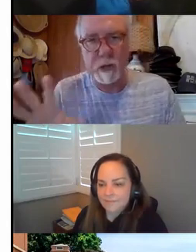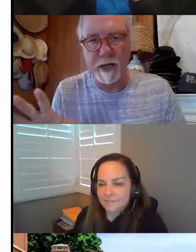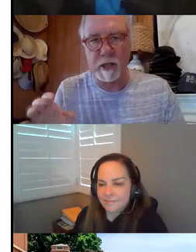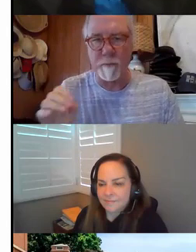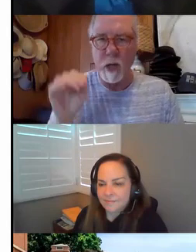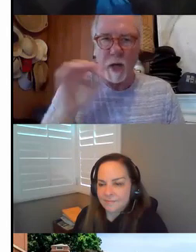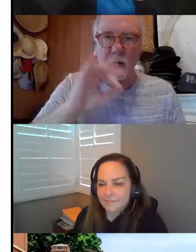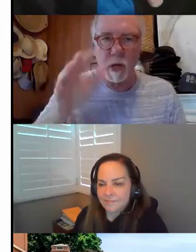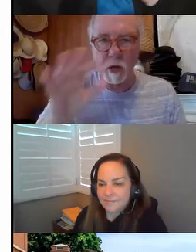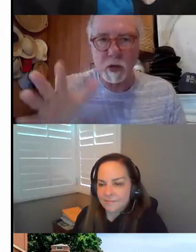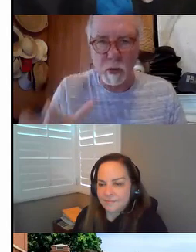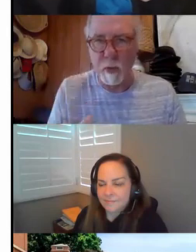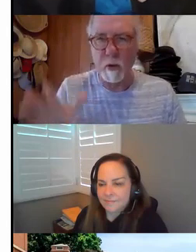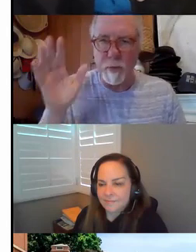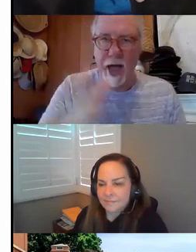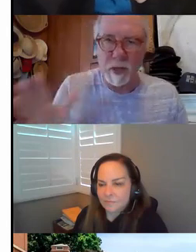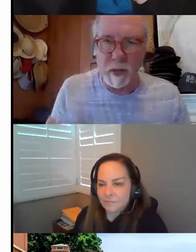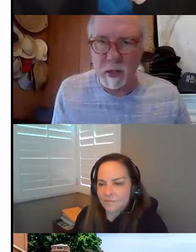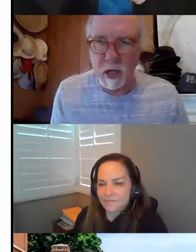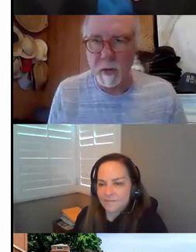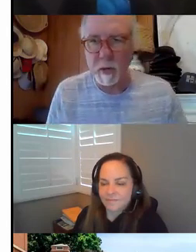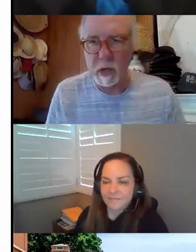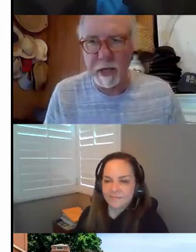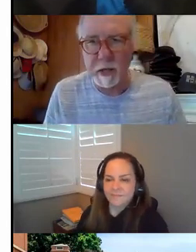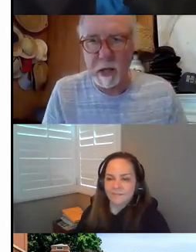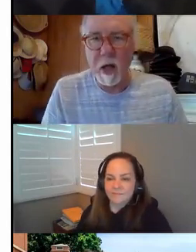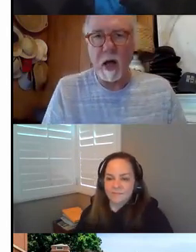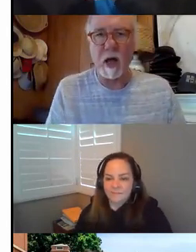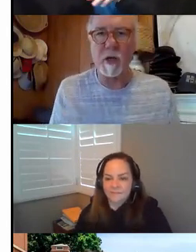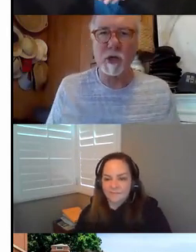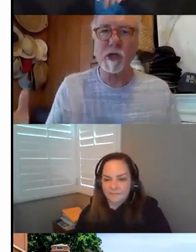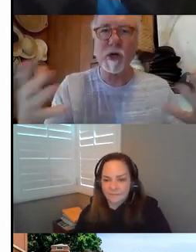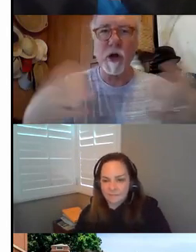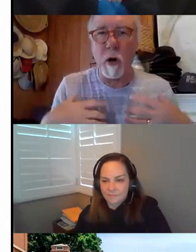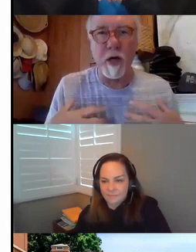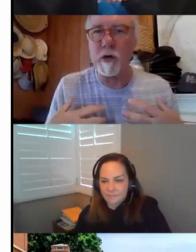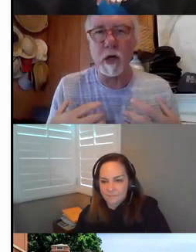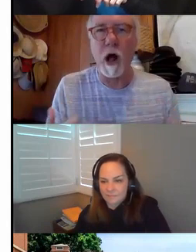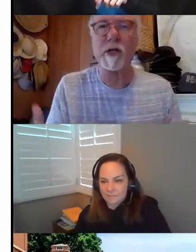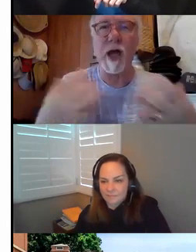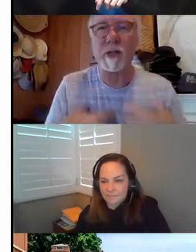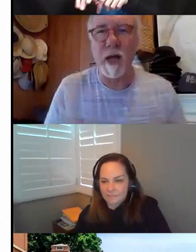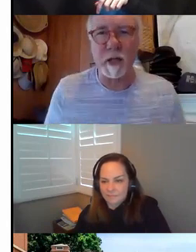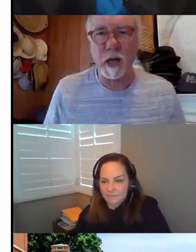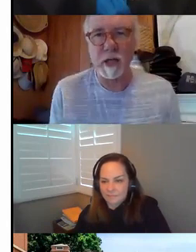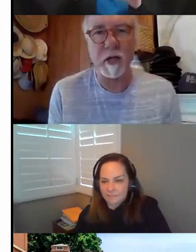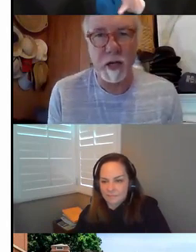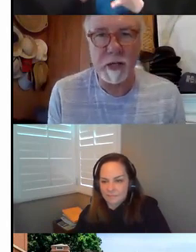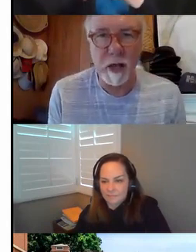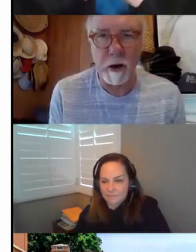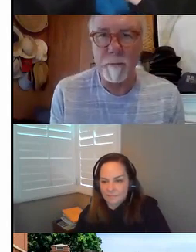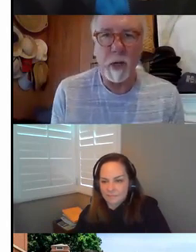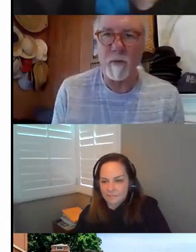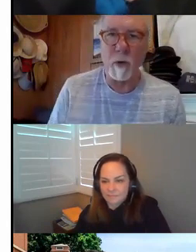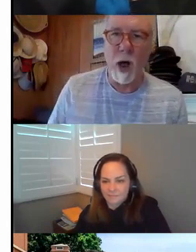and websites, and I think there was a little trouble accessing some of those links. Uh, so just know that you can always contact us at